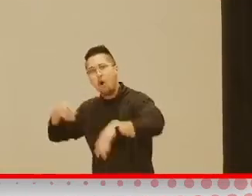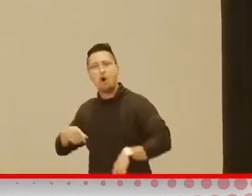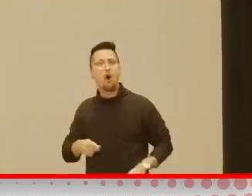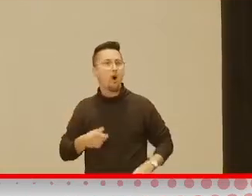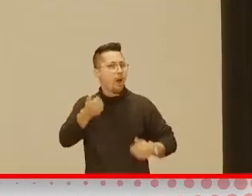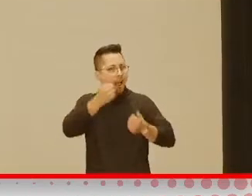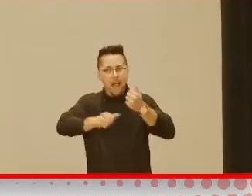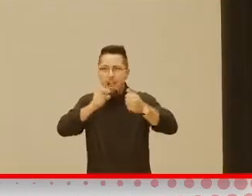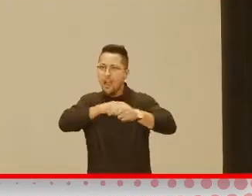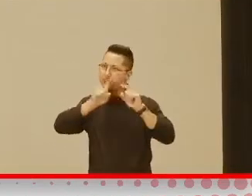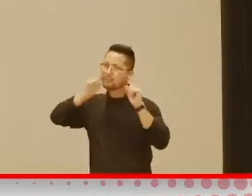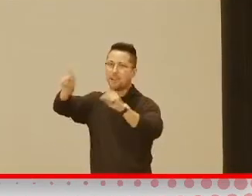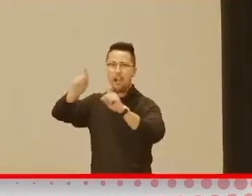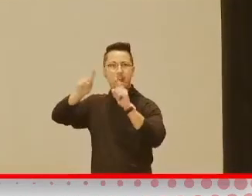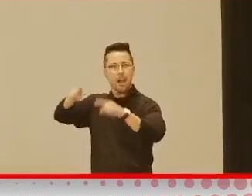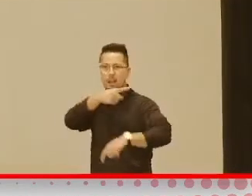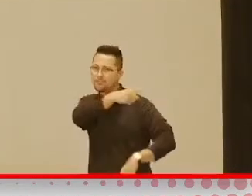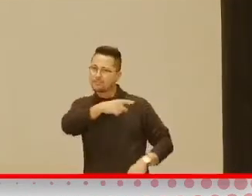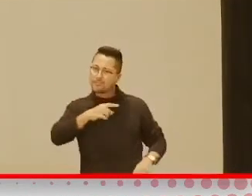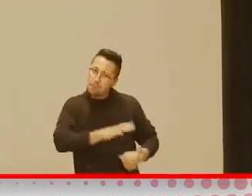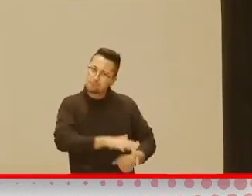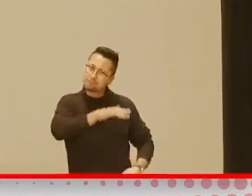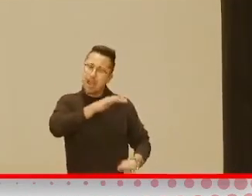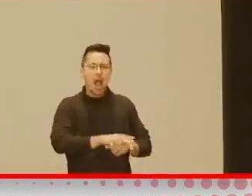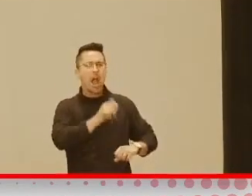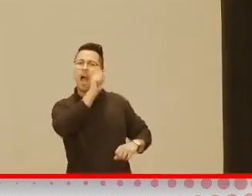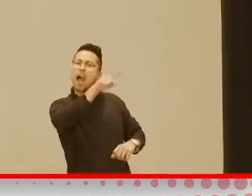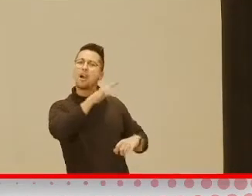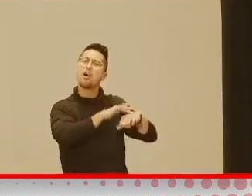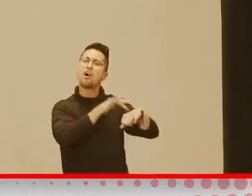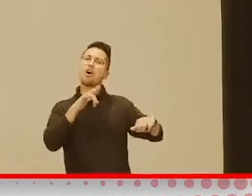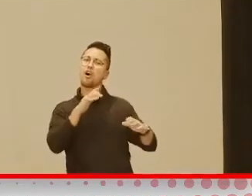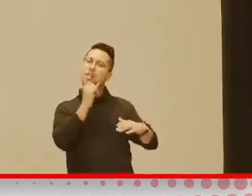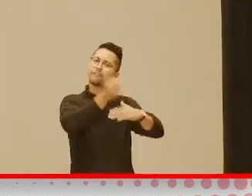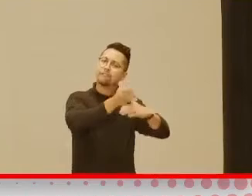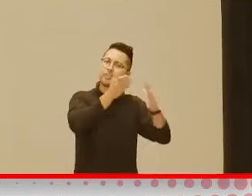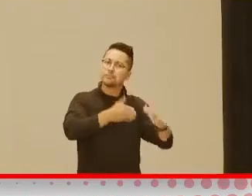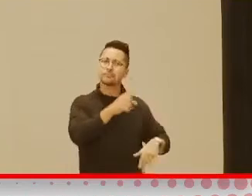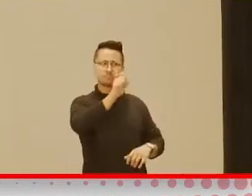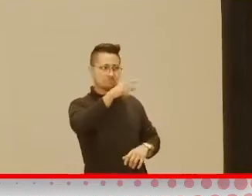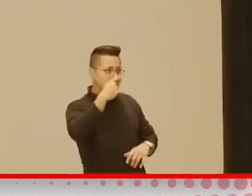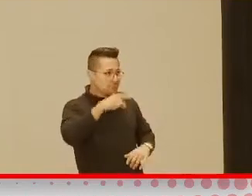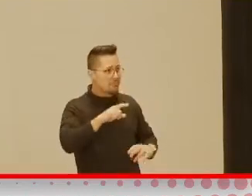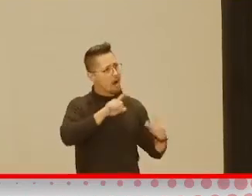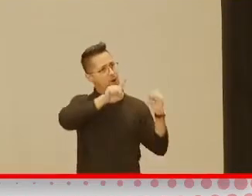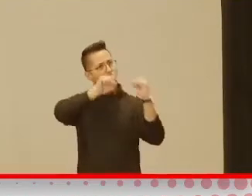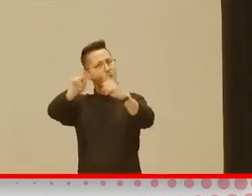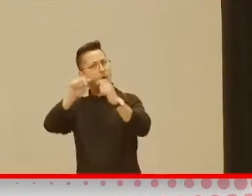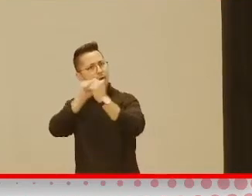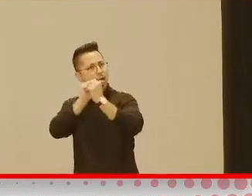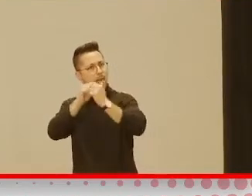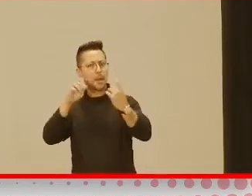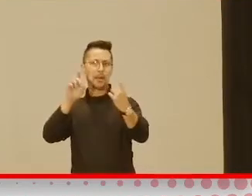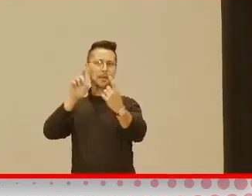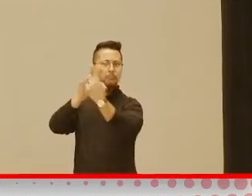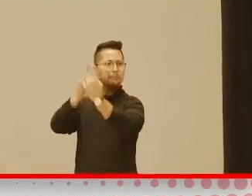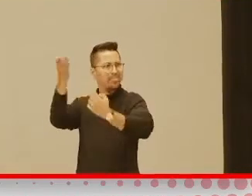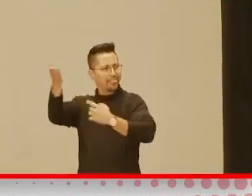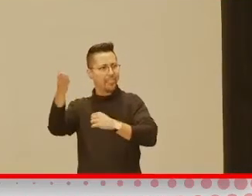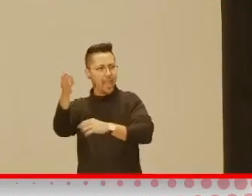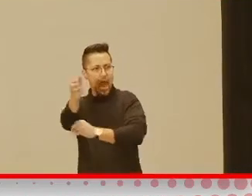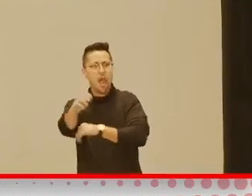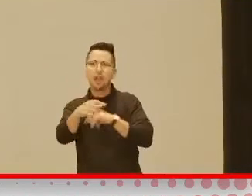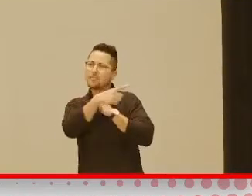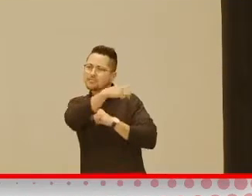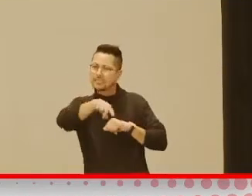grocery store, ask your early interventionist to see if they can, your next session, meet you at the grocery store and go with you and see